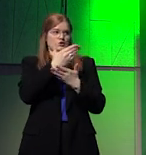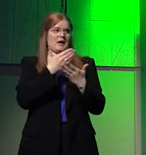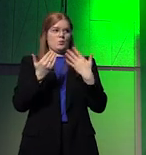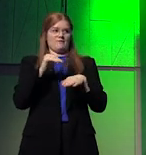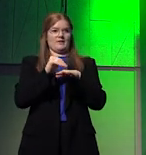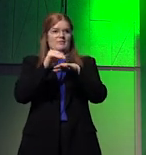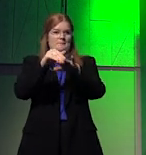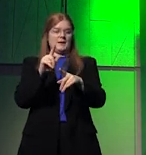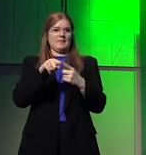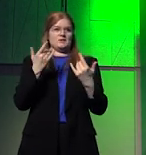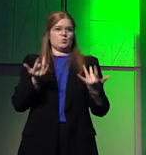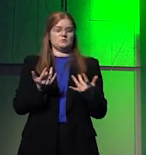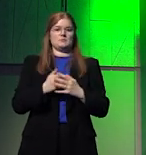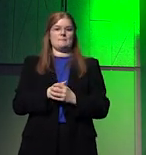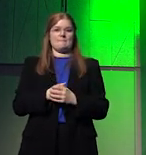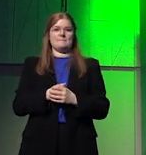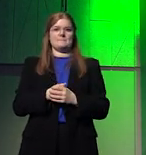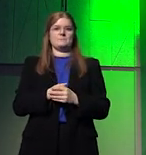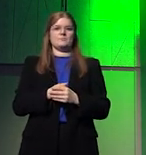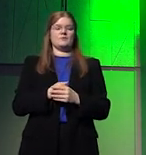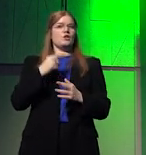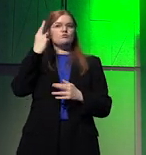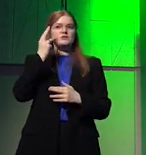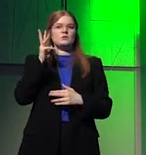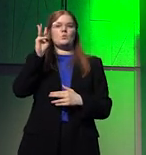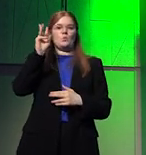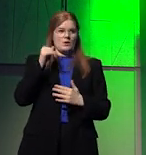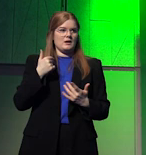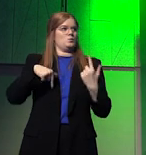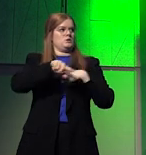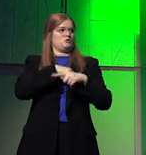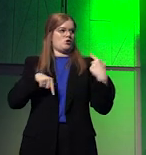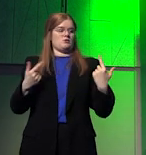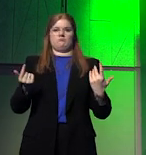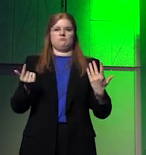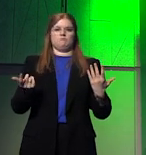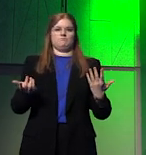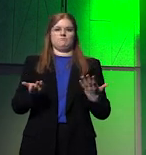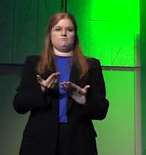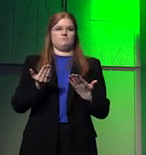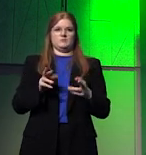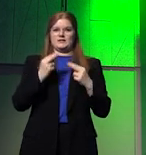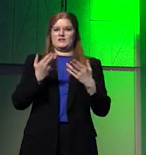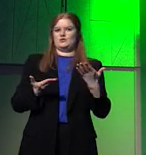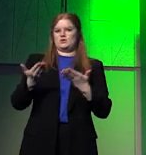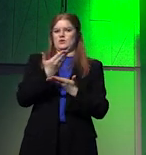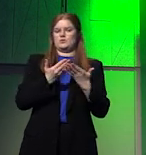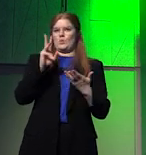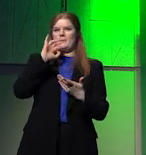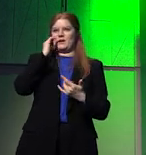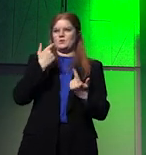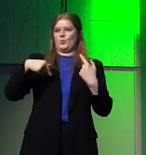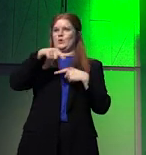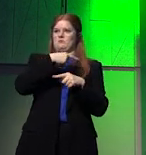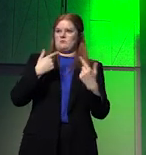And this is the reason why, you know, like we are, you know, we need to talk about them is because